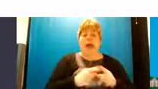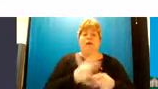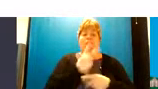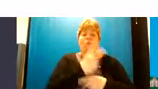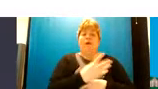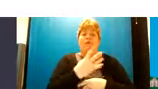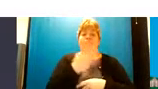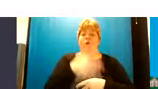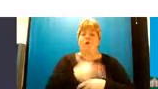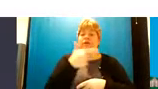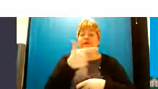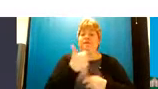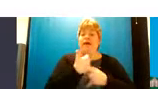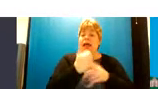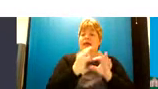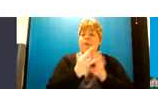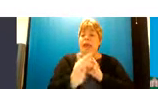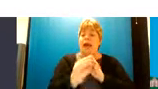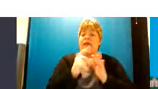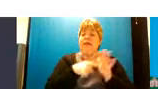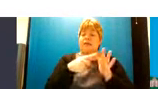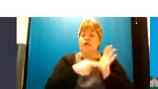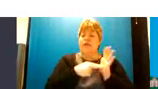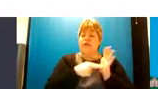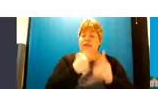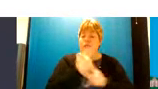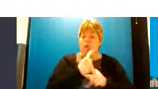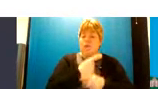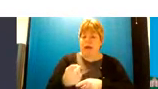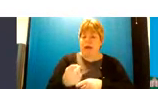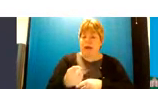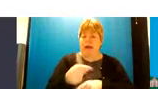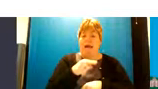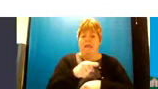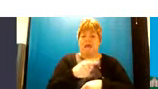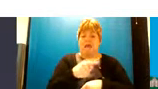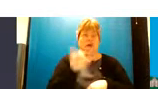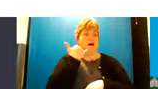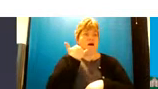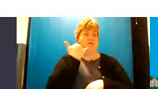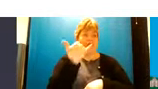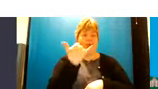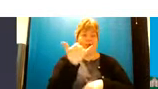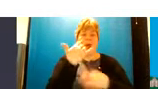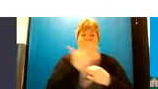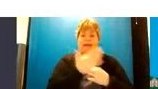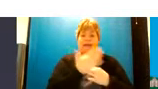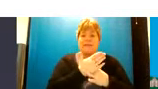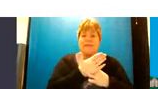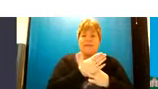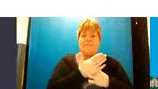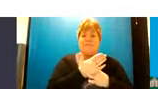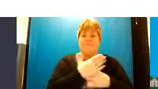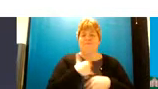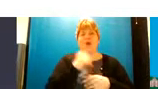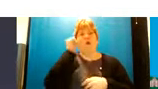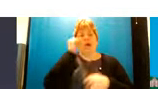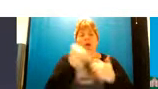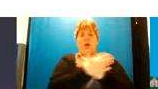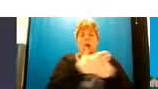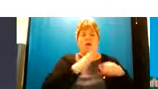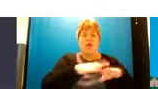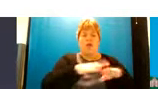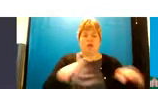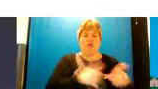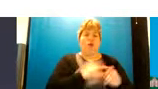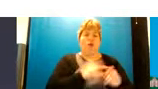helpline that that jenny has uh described at the moment that is a phone phone call access and as we know a lot of children